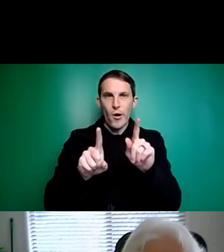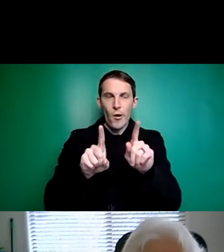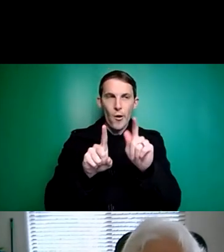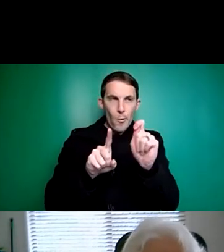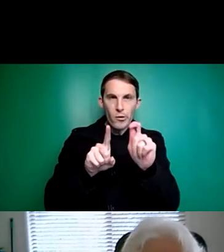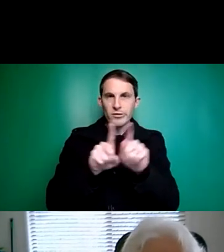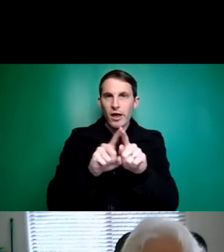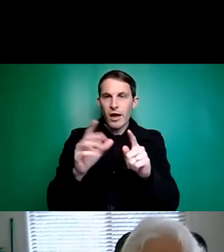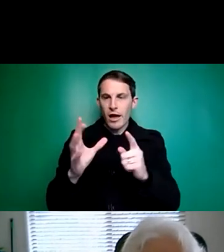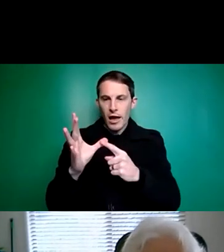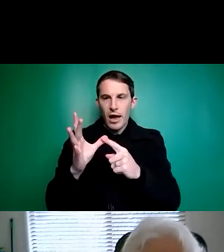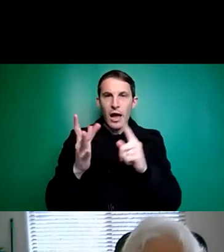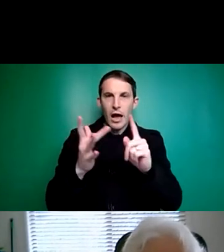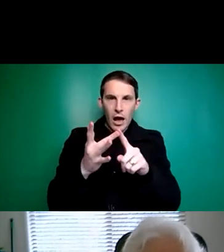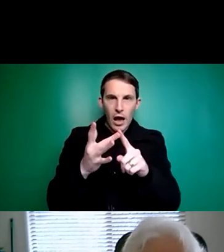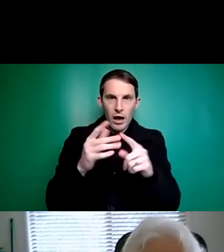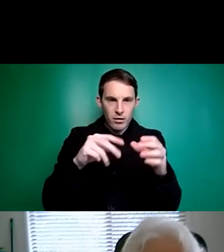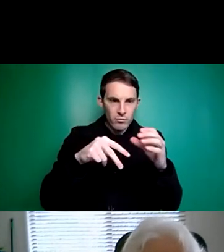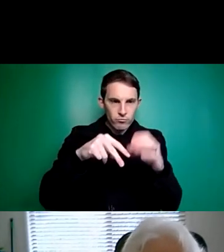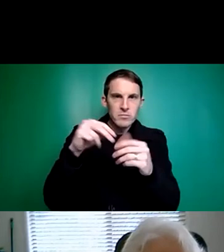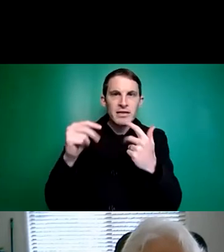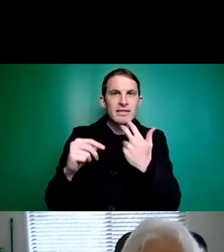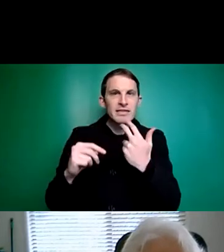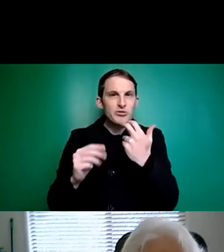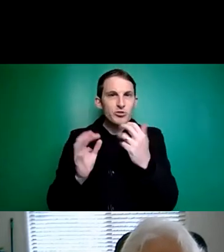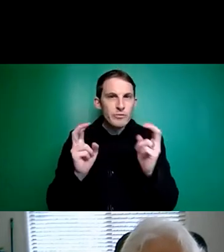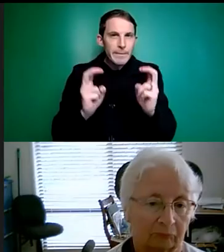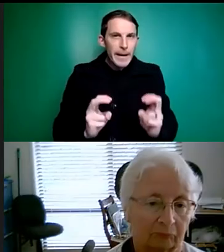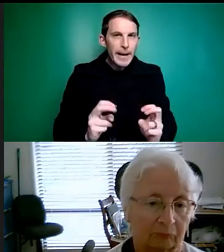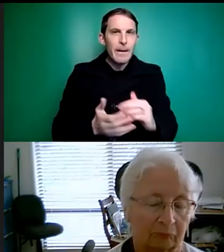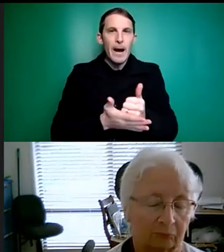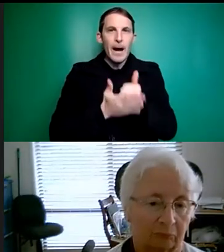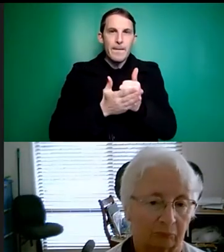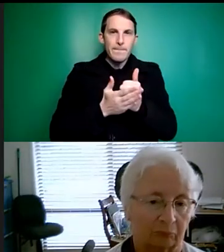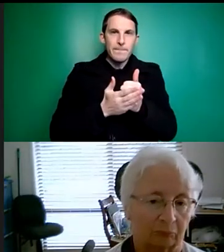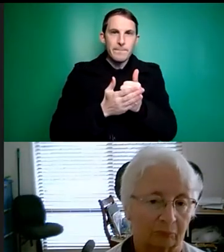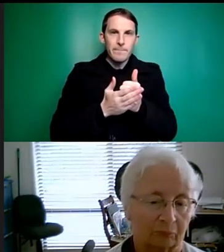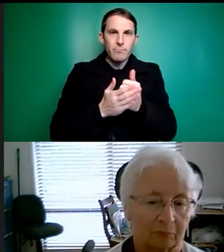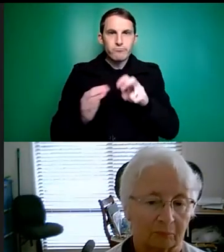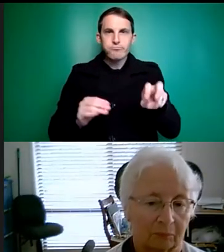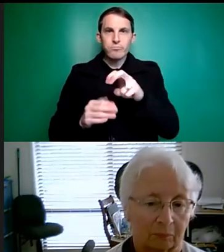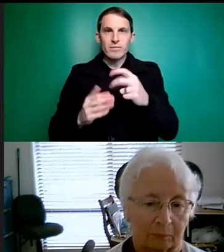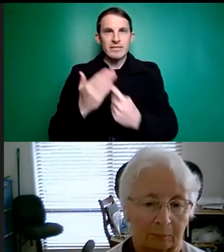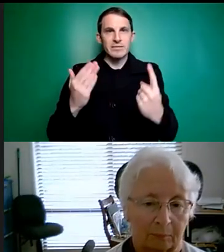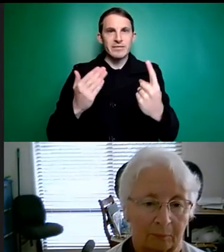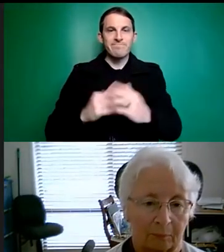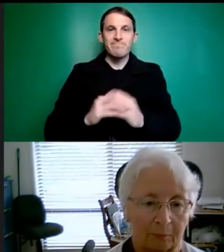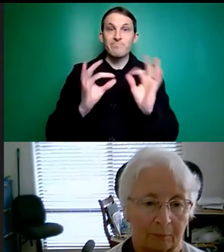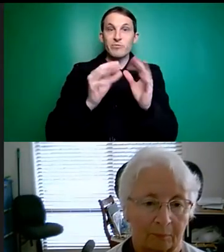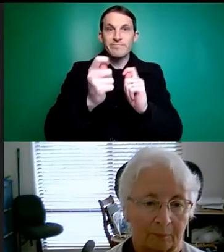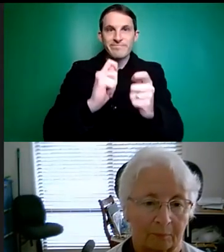intuitive devices which can promote independent living, enable people to live with confidence